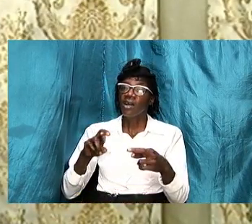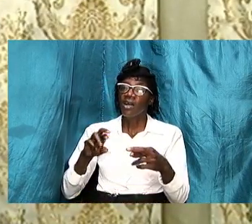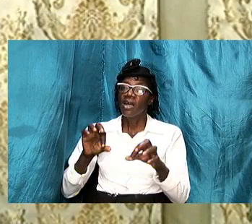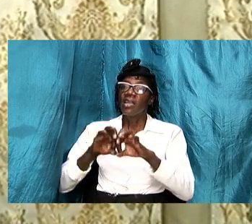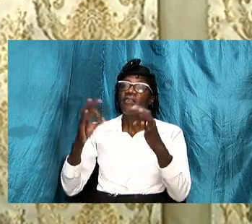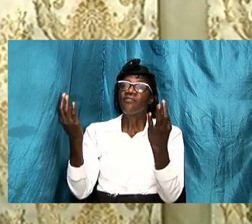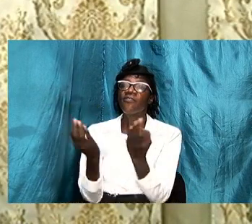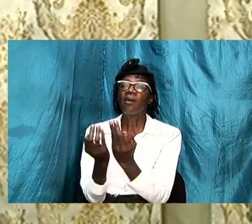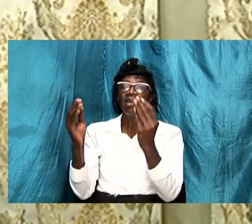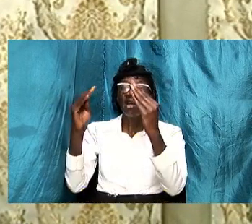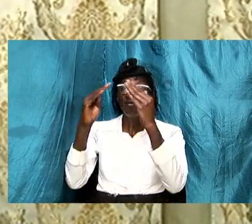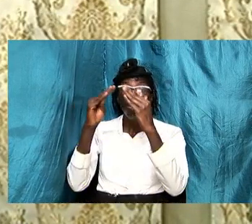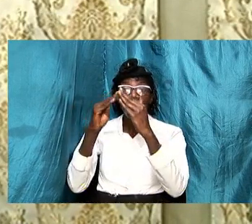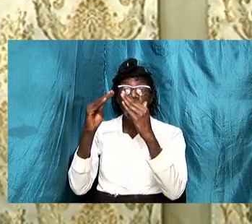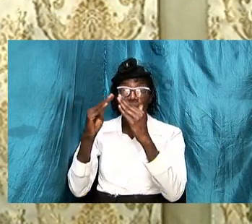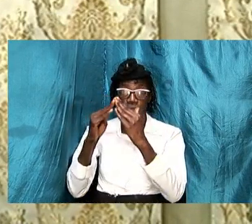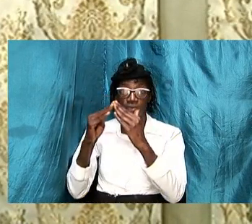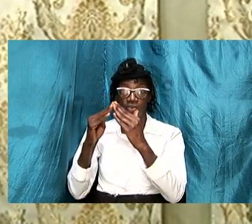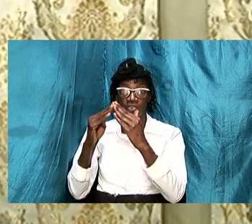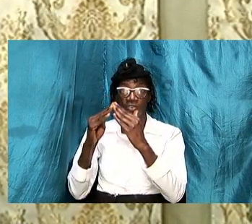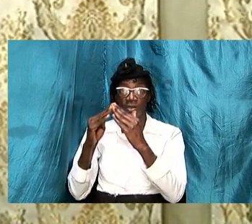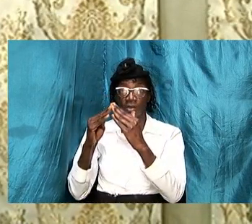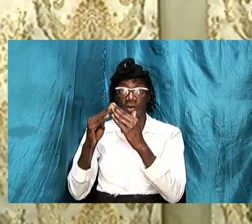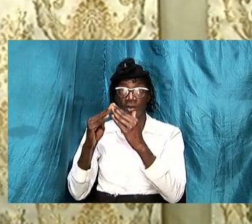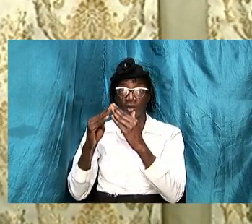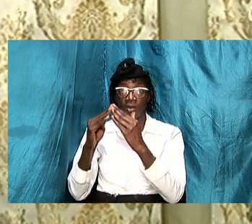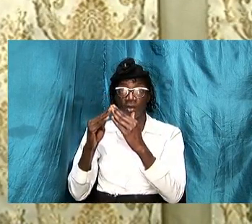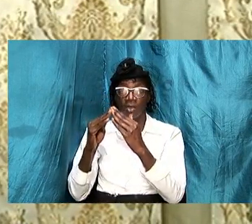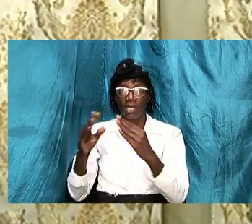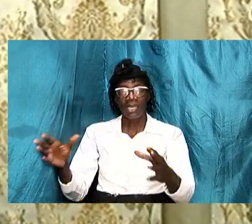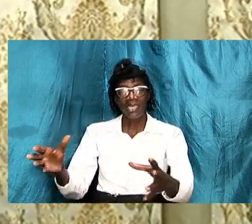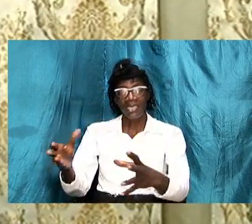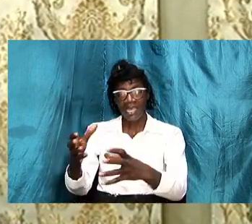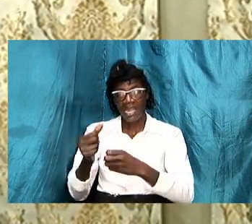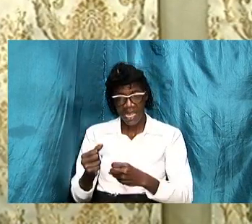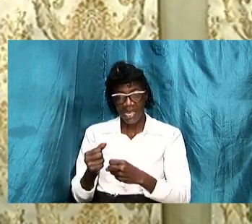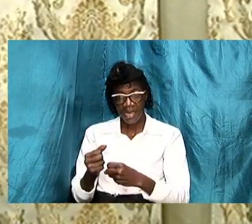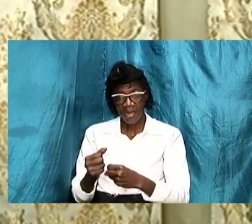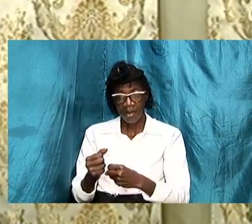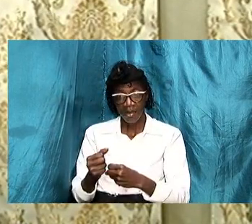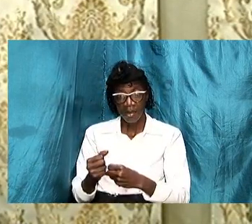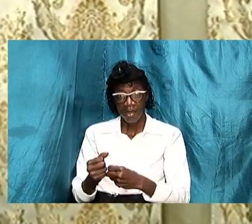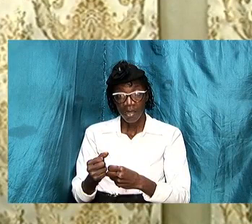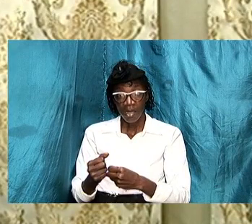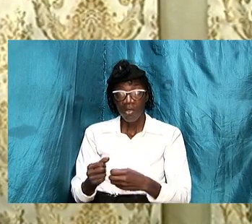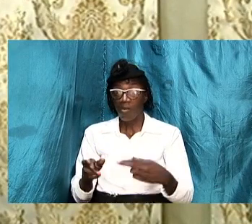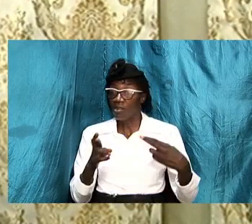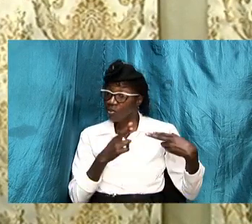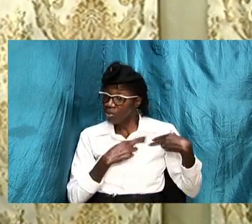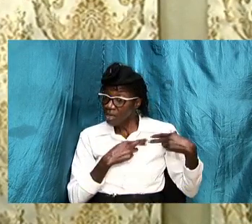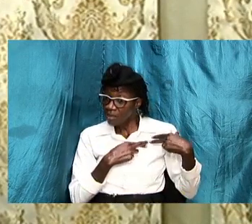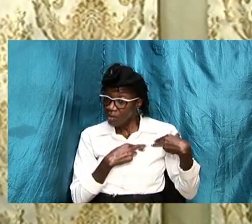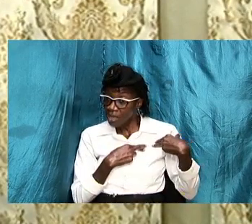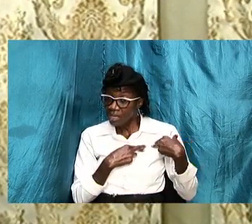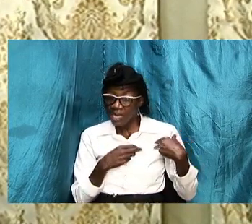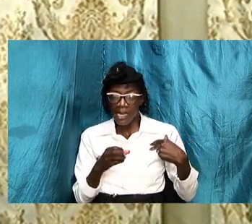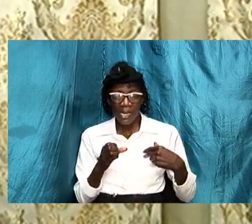household i want us to take this charge seriously if we find